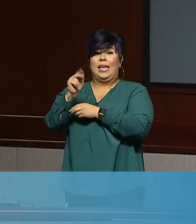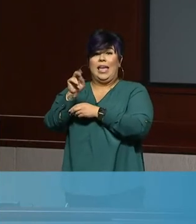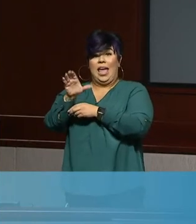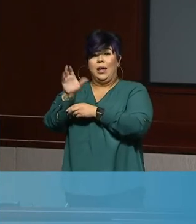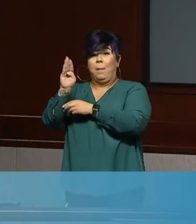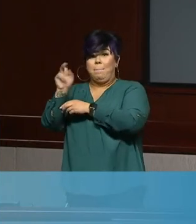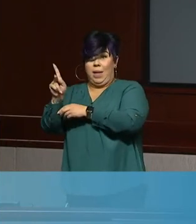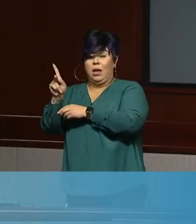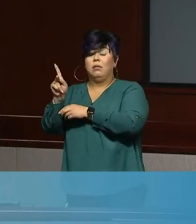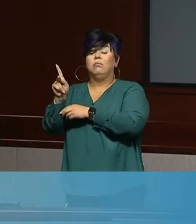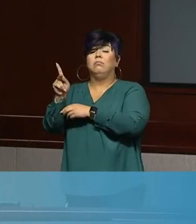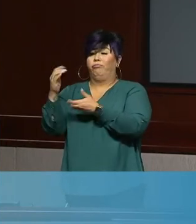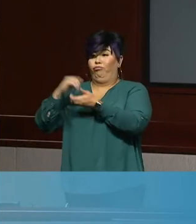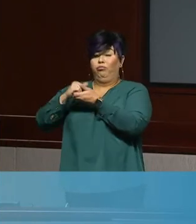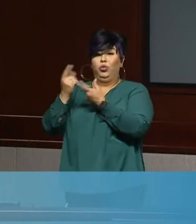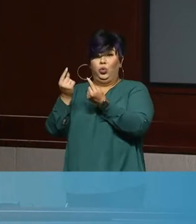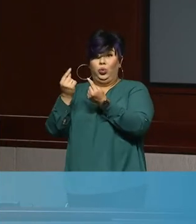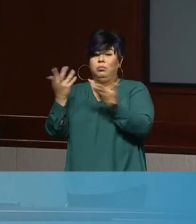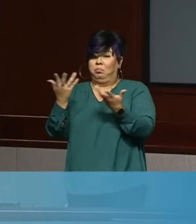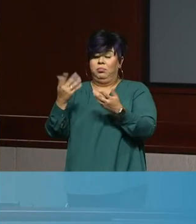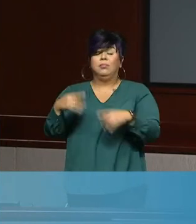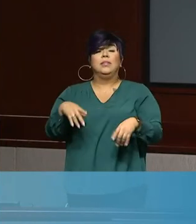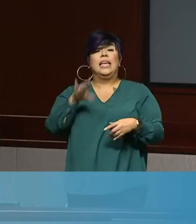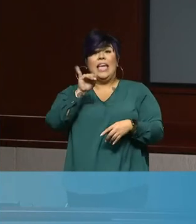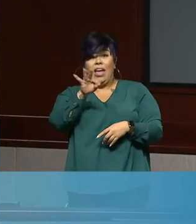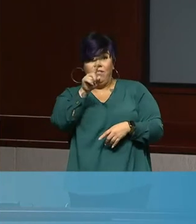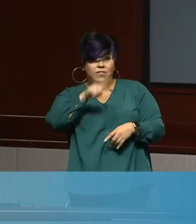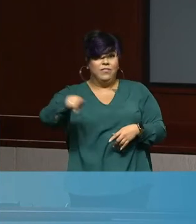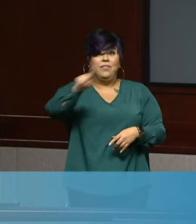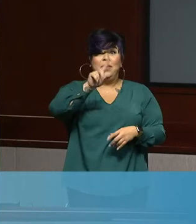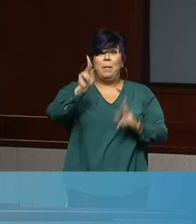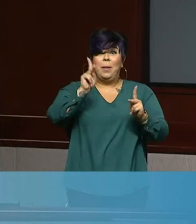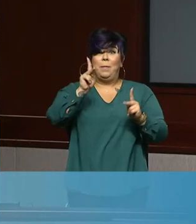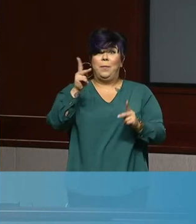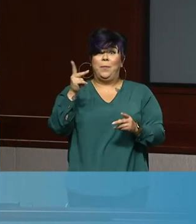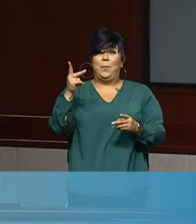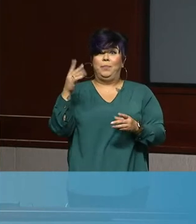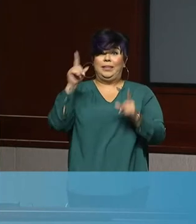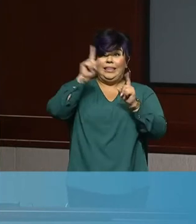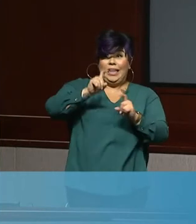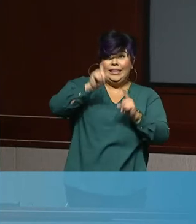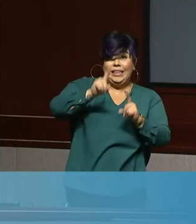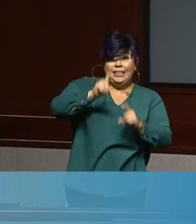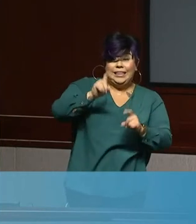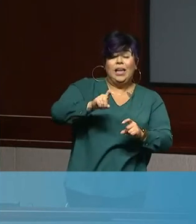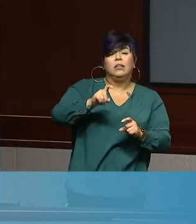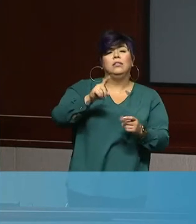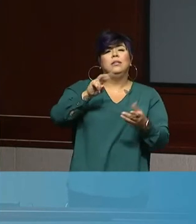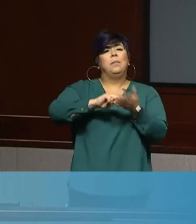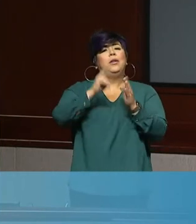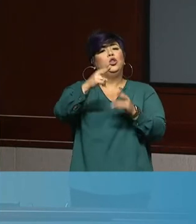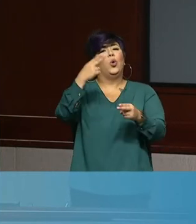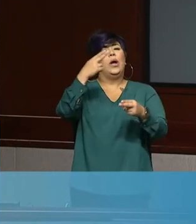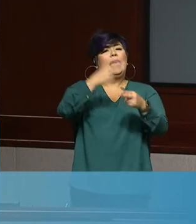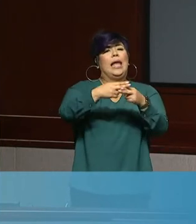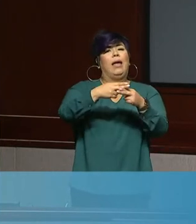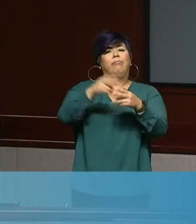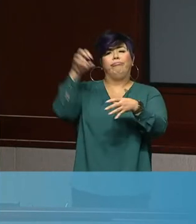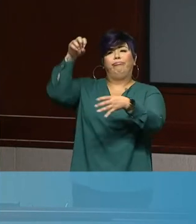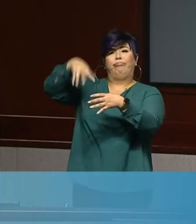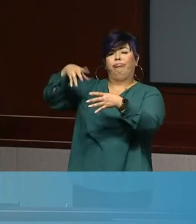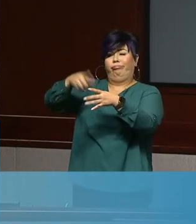until November 15th, you'll be entered into a drawing to win two tickets to every event in the arena